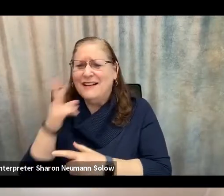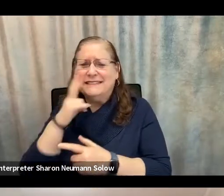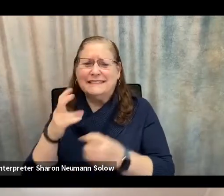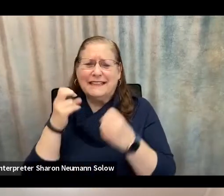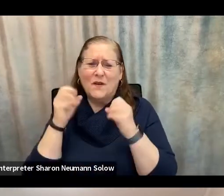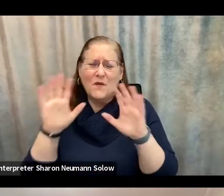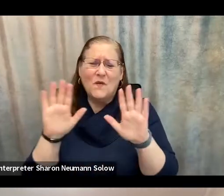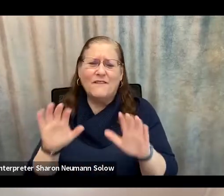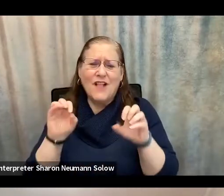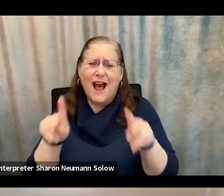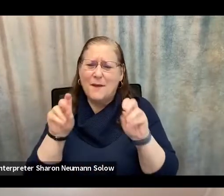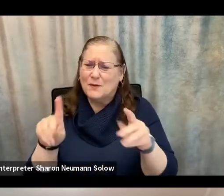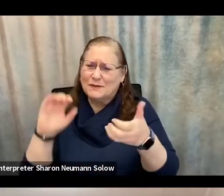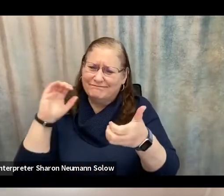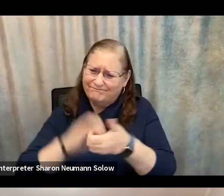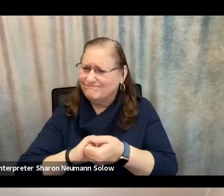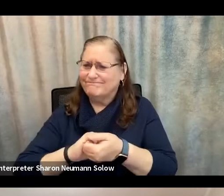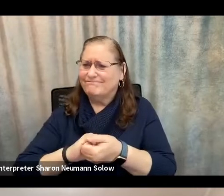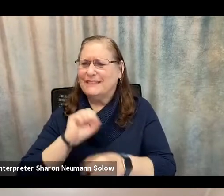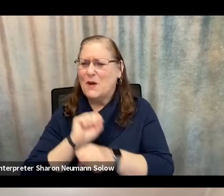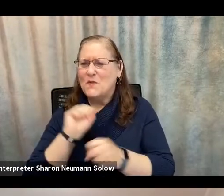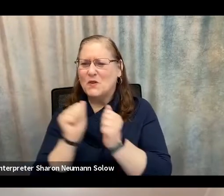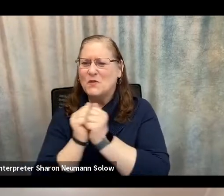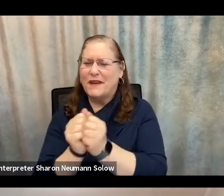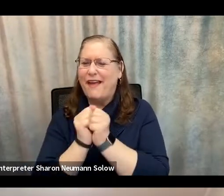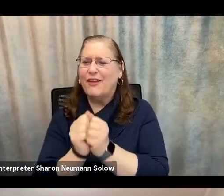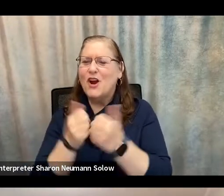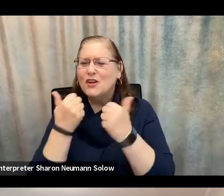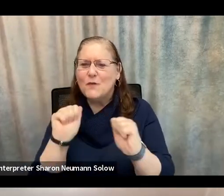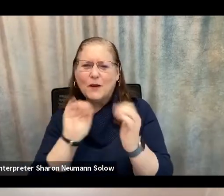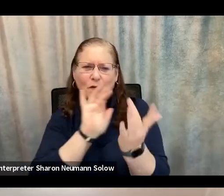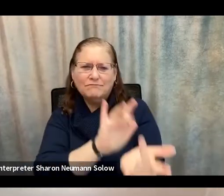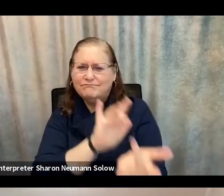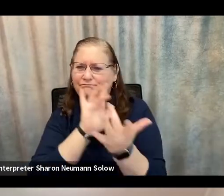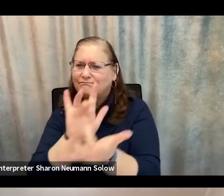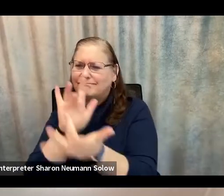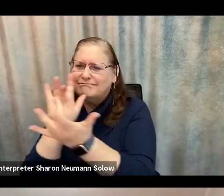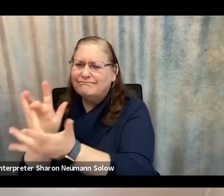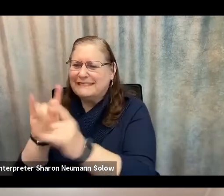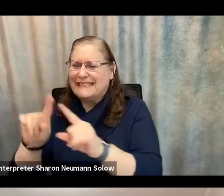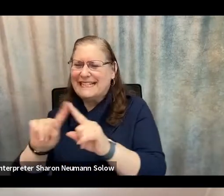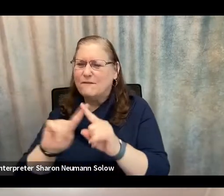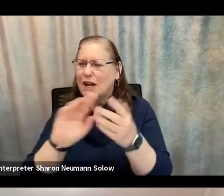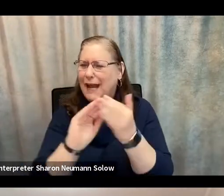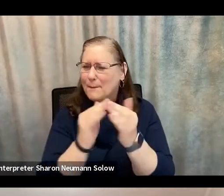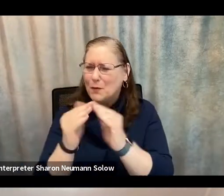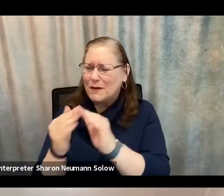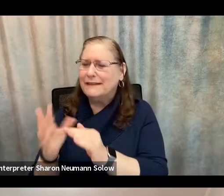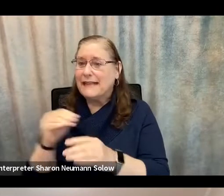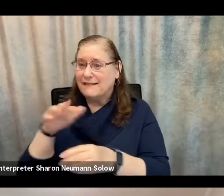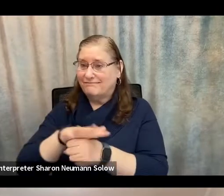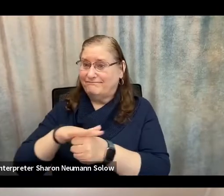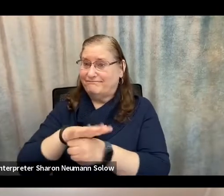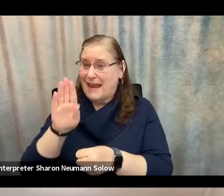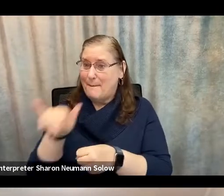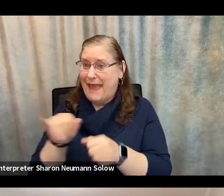opportunities there to work together. We're trying to reach out to our communities and being in the Bay Area, I'm particularly interested in